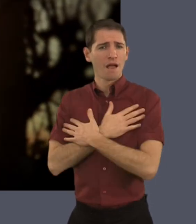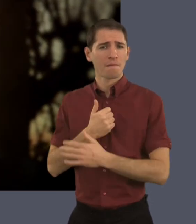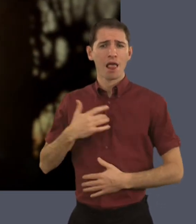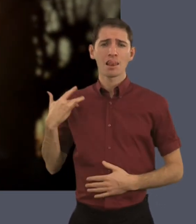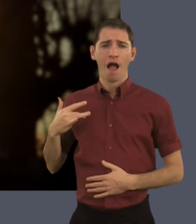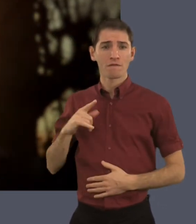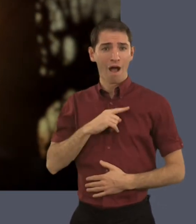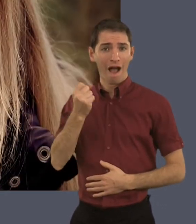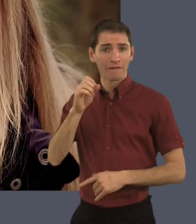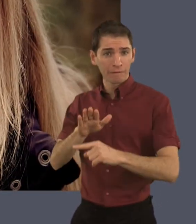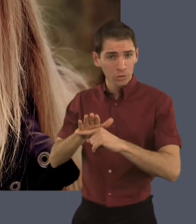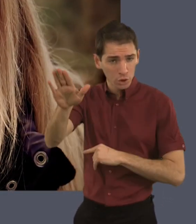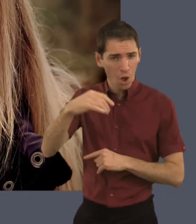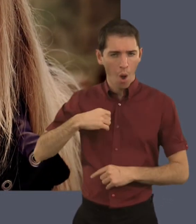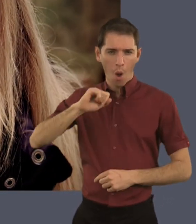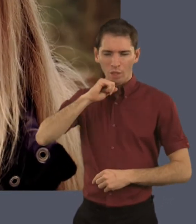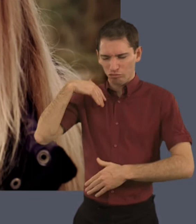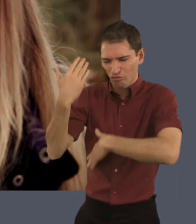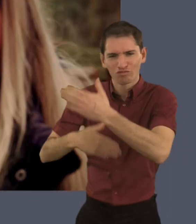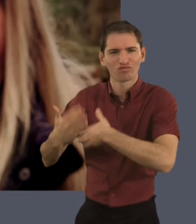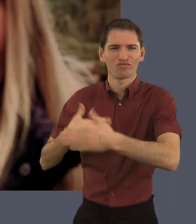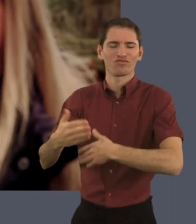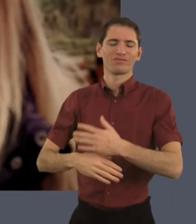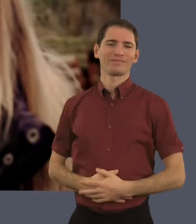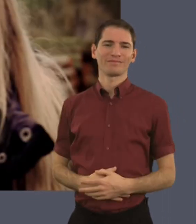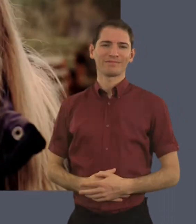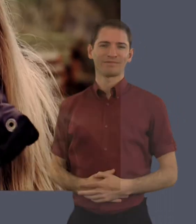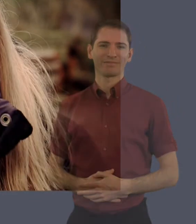love my life now. You know, there is a future and I am going to live it, believe me.